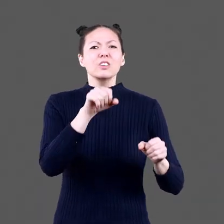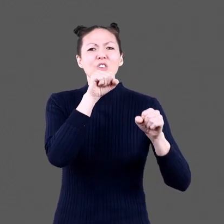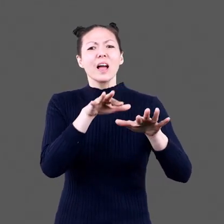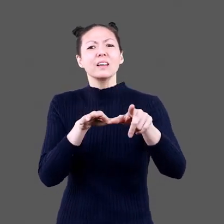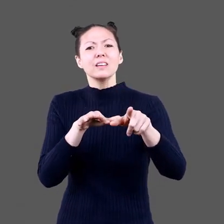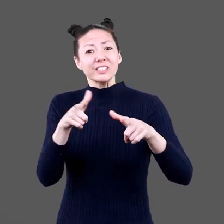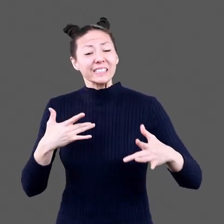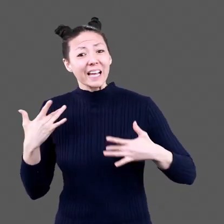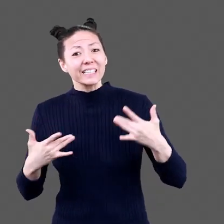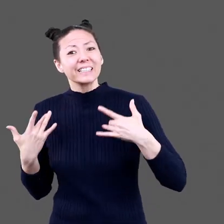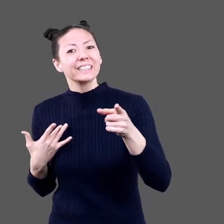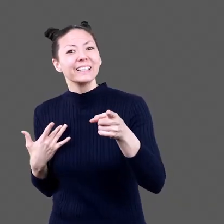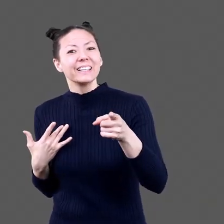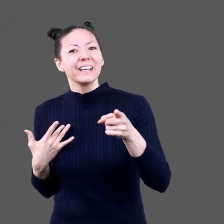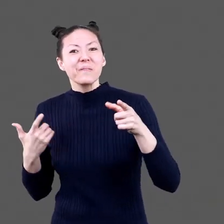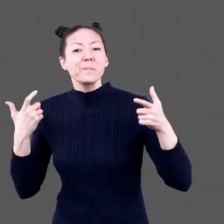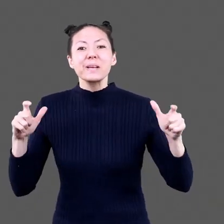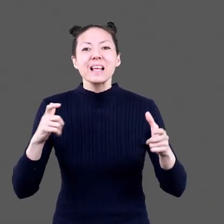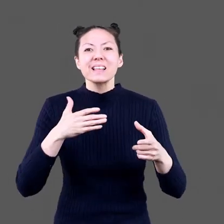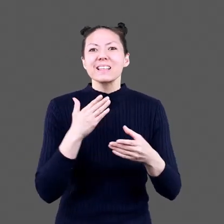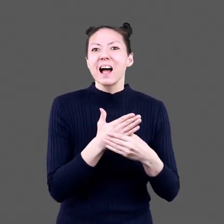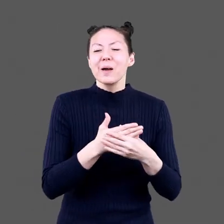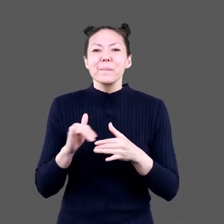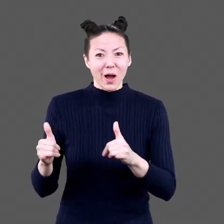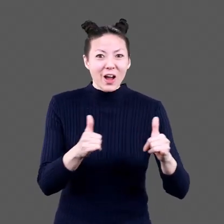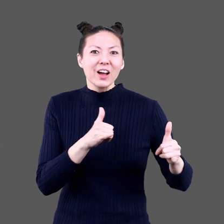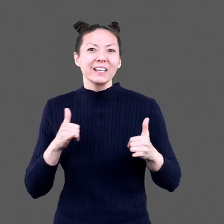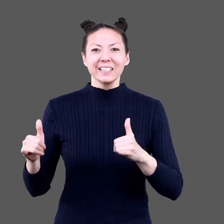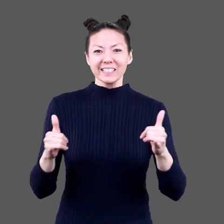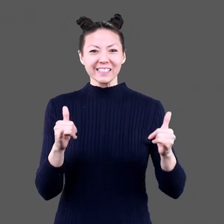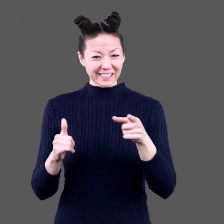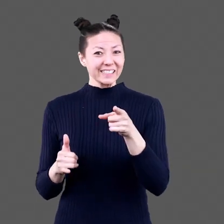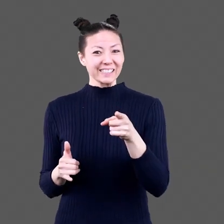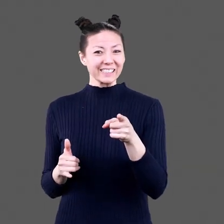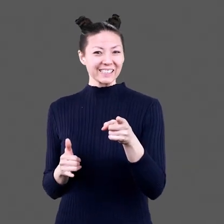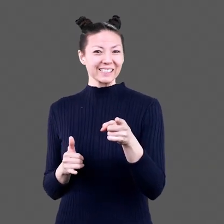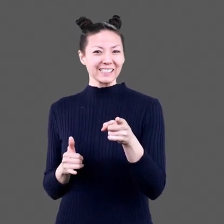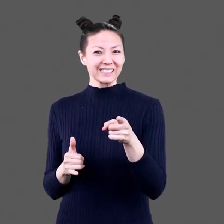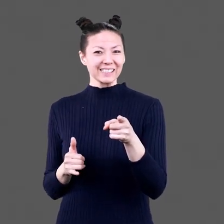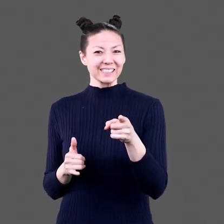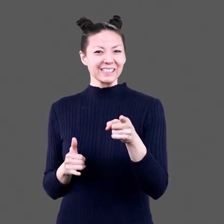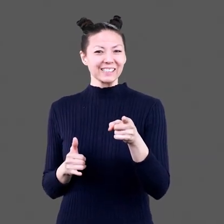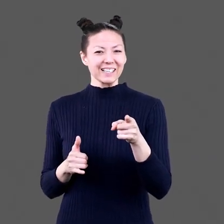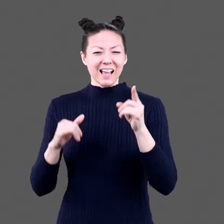Hey dragon! Are you excited for the big taco party?